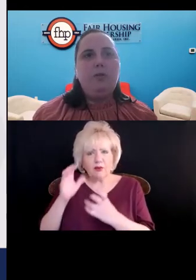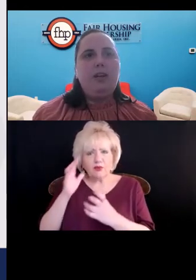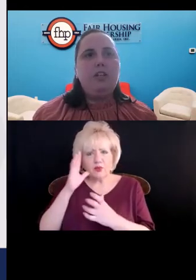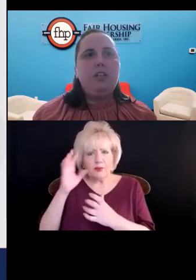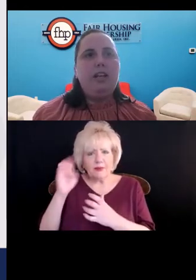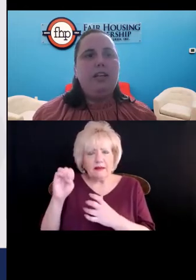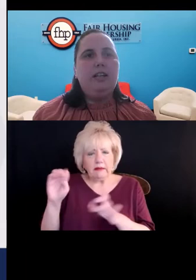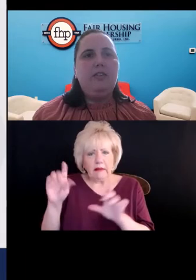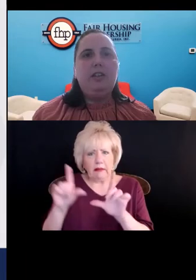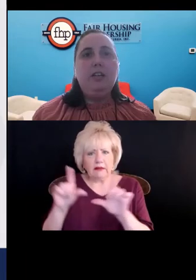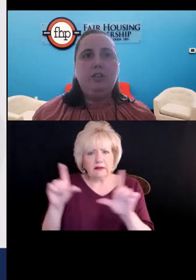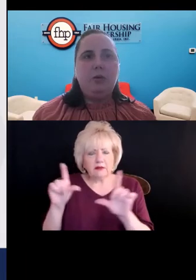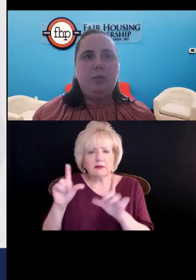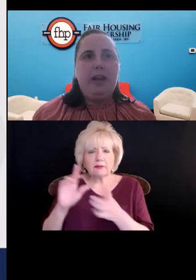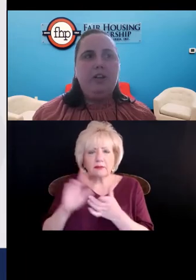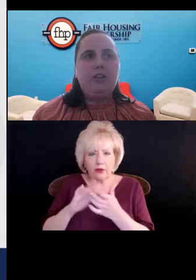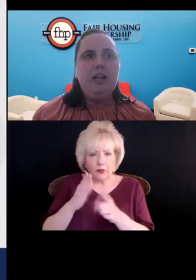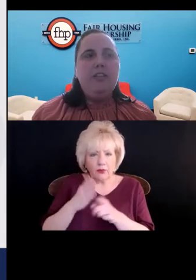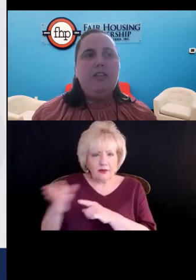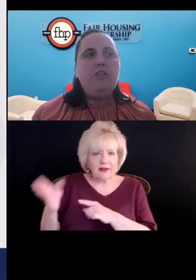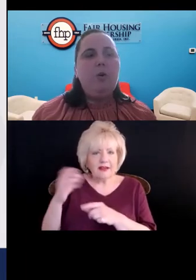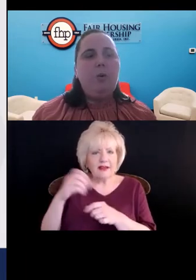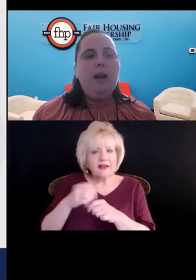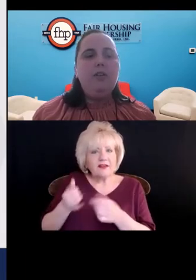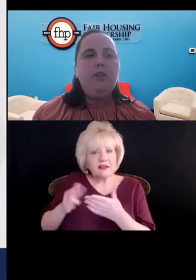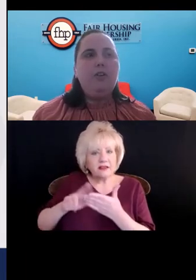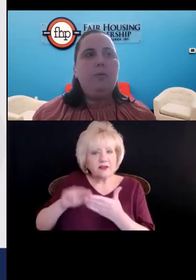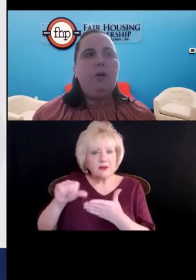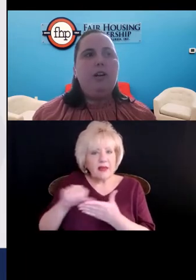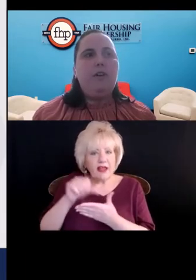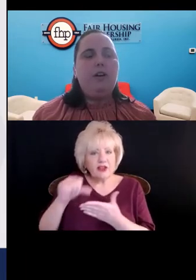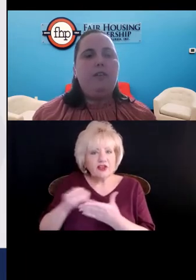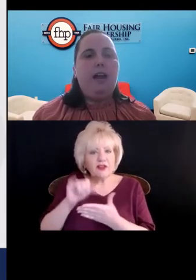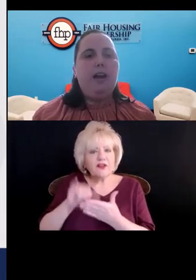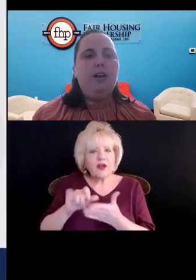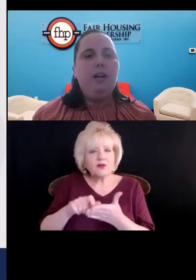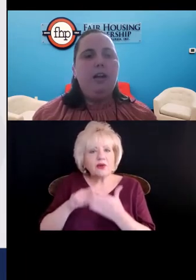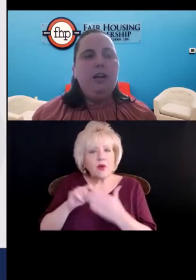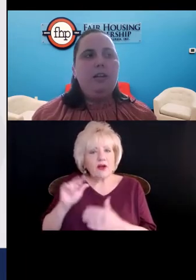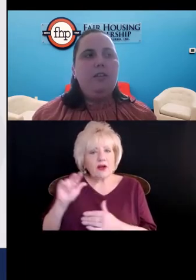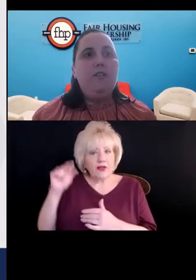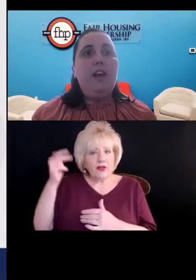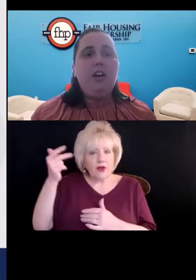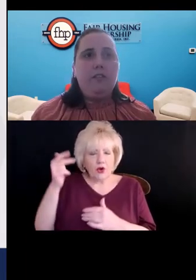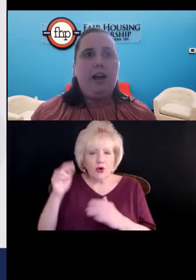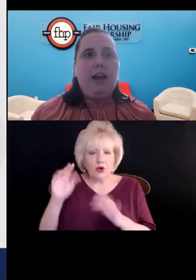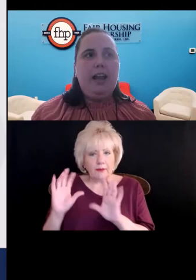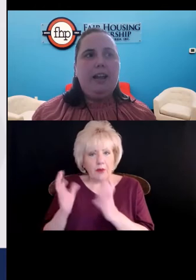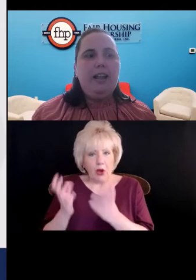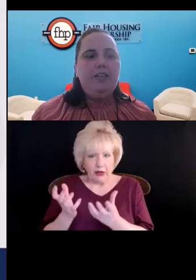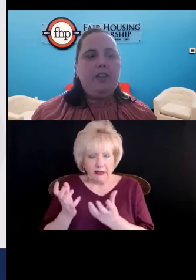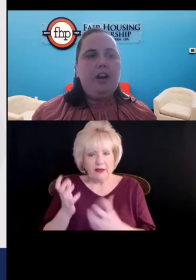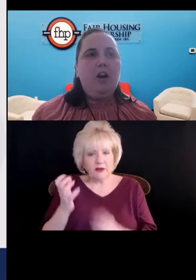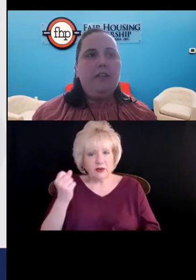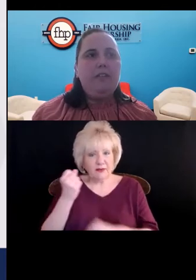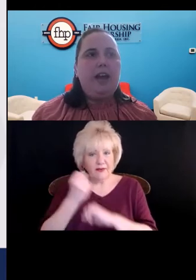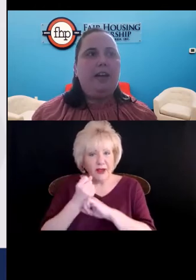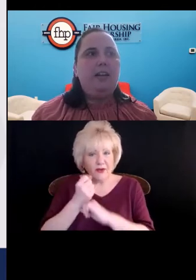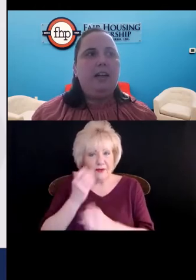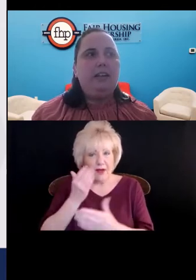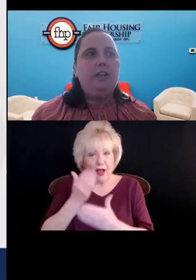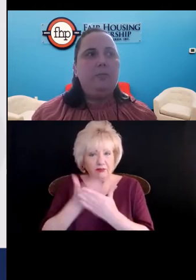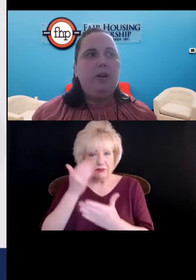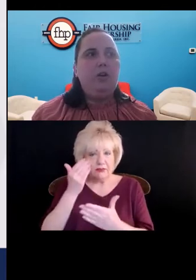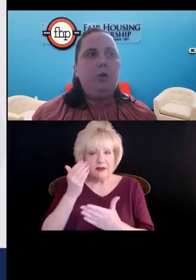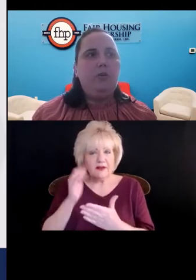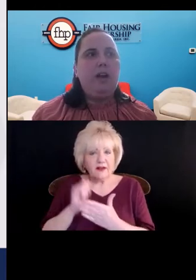further substantiated in the signature page that required the third party verifier to verify that they are in fact